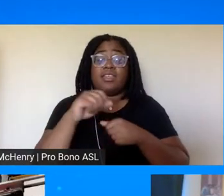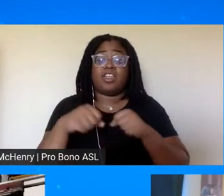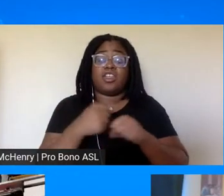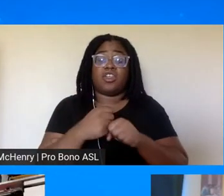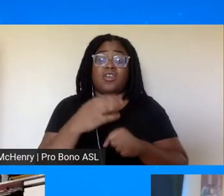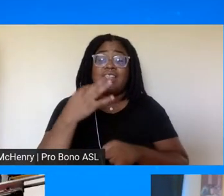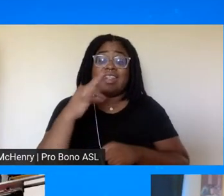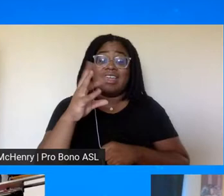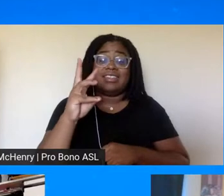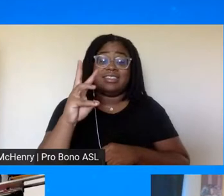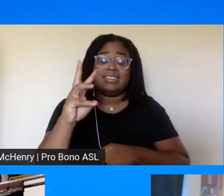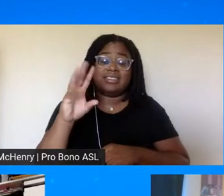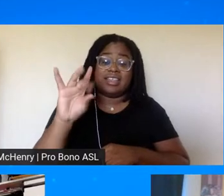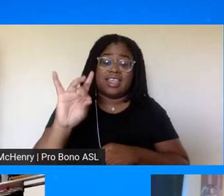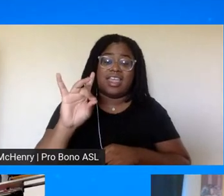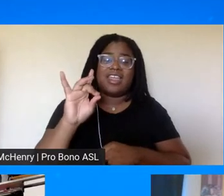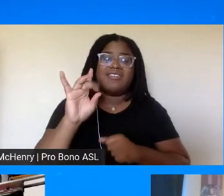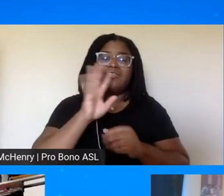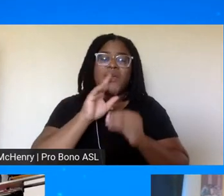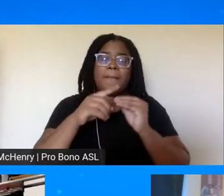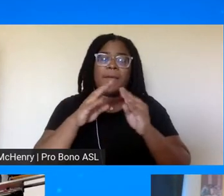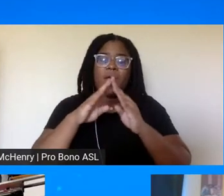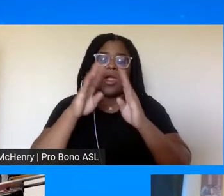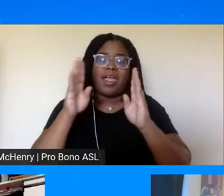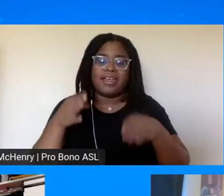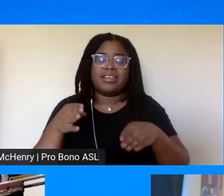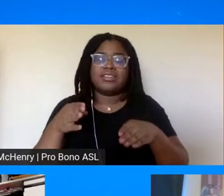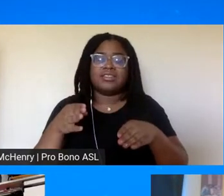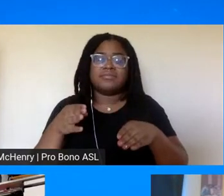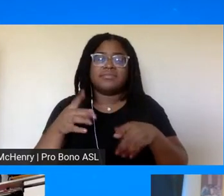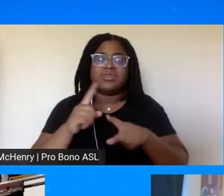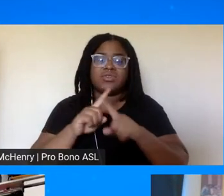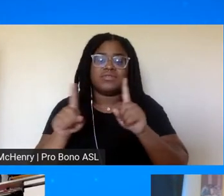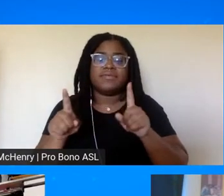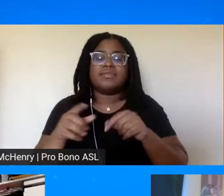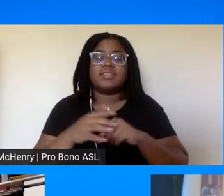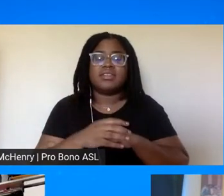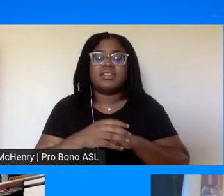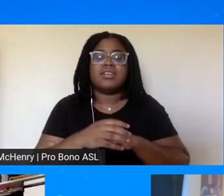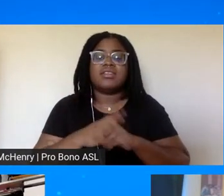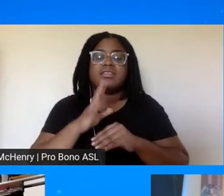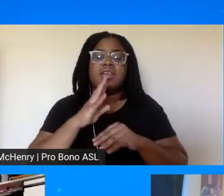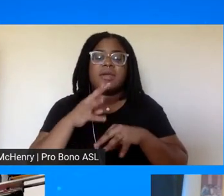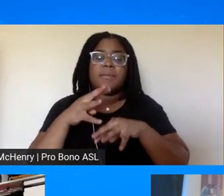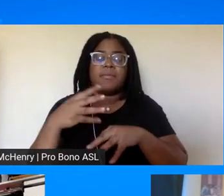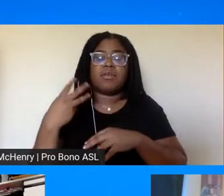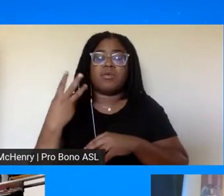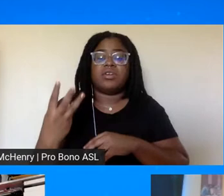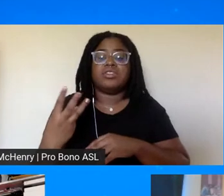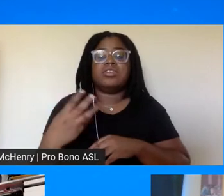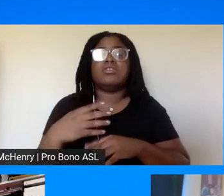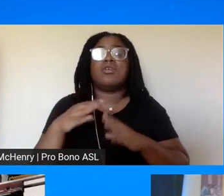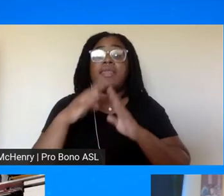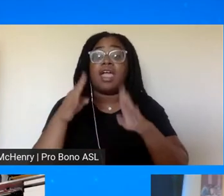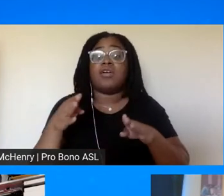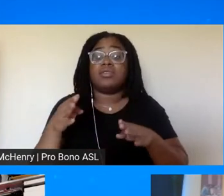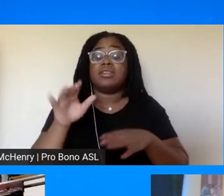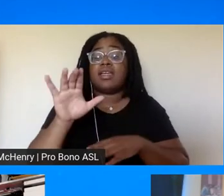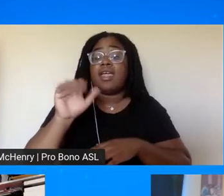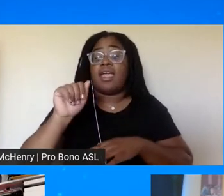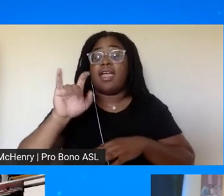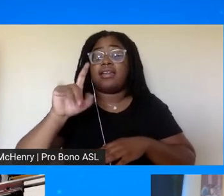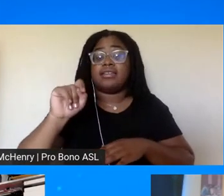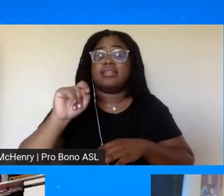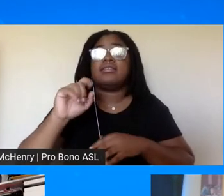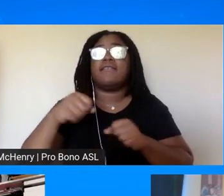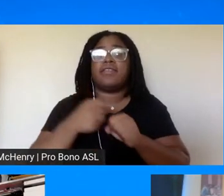some action moved on that so that contributed to the march on washington the uh fair housing act of 1968 that leveled